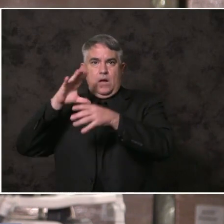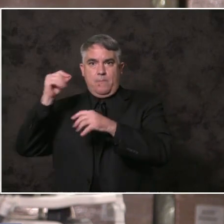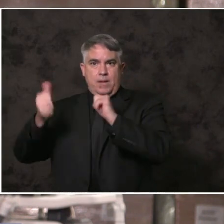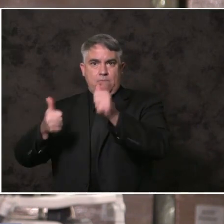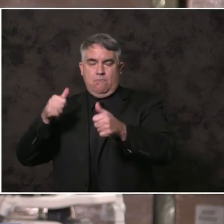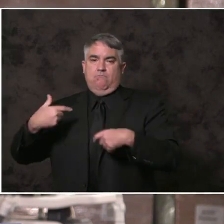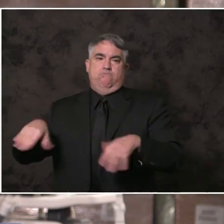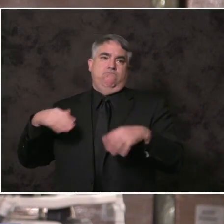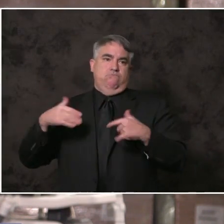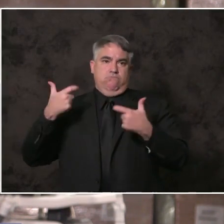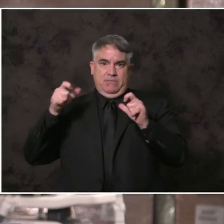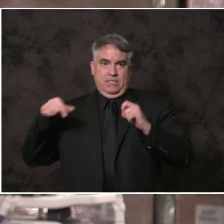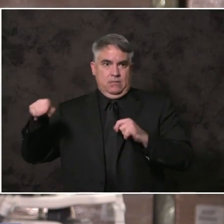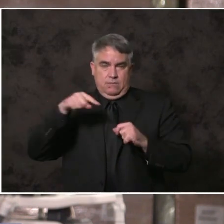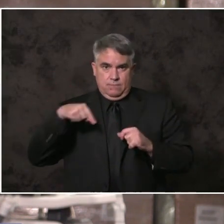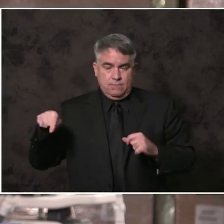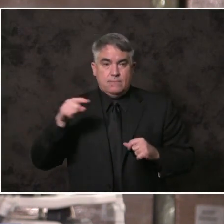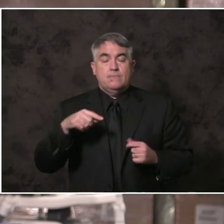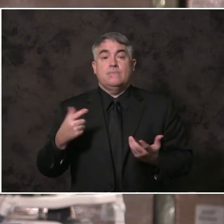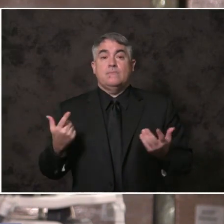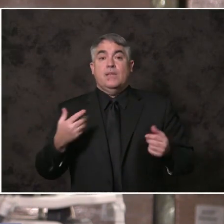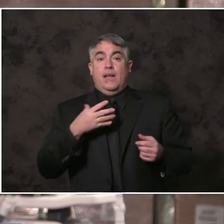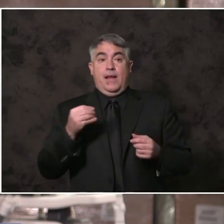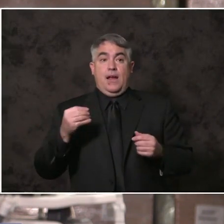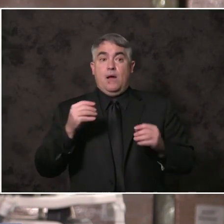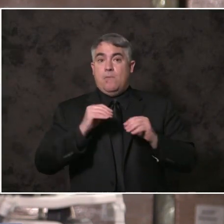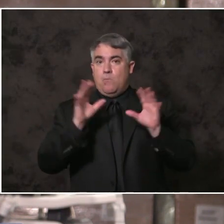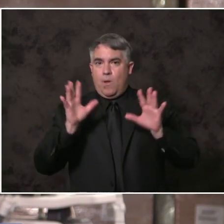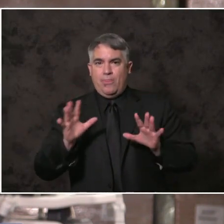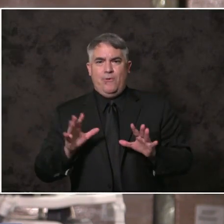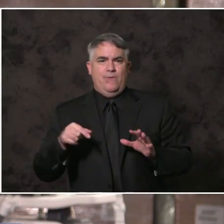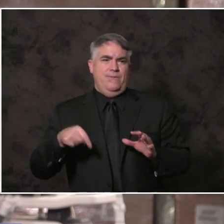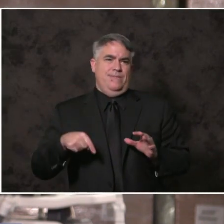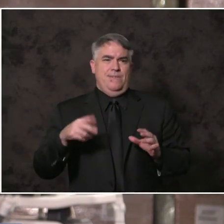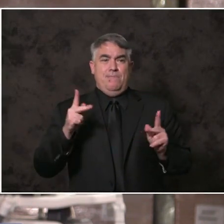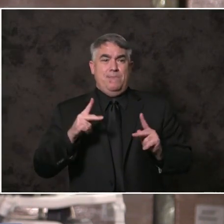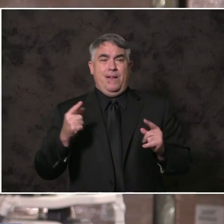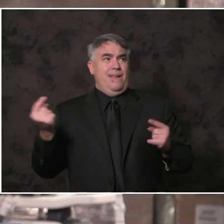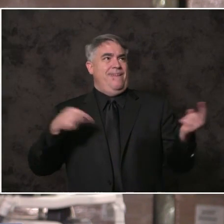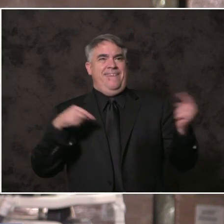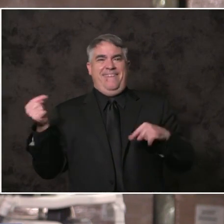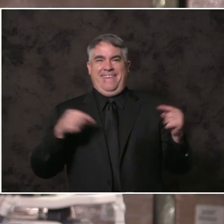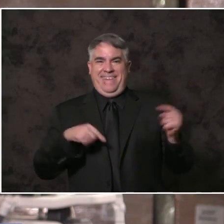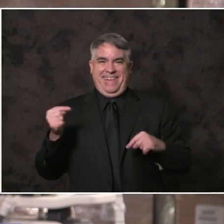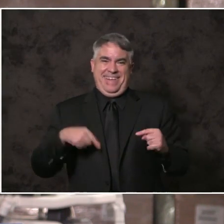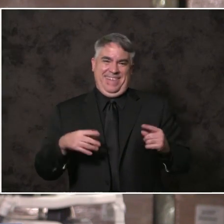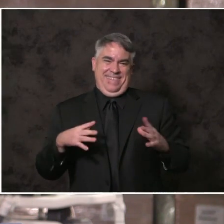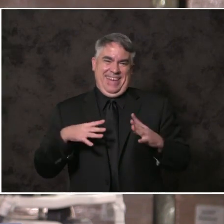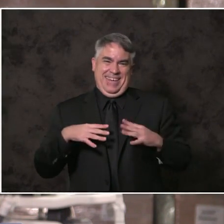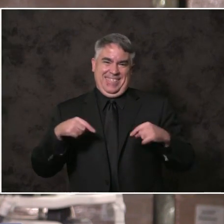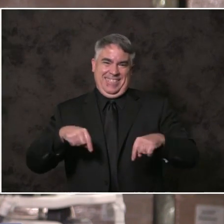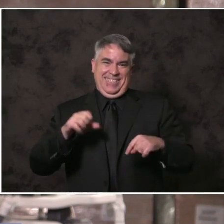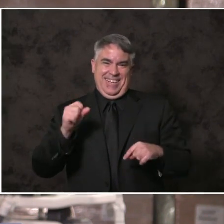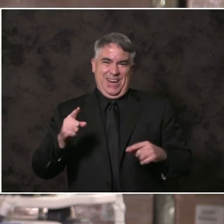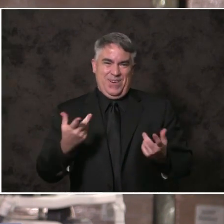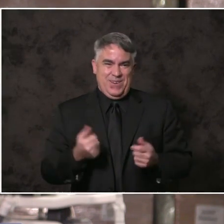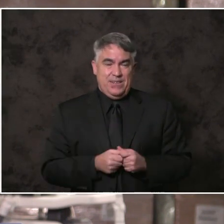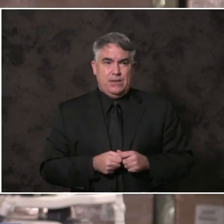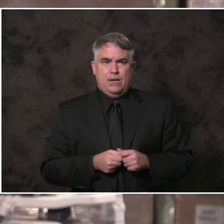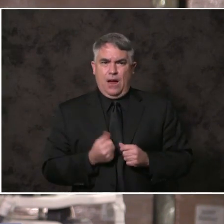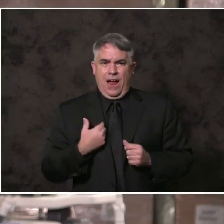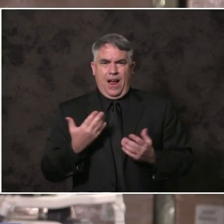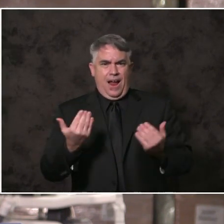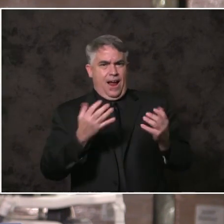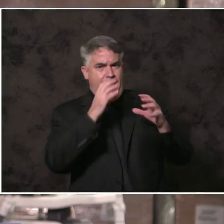beautiful weather laying the foundation for our tourism sector. But we can build on these strengths by attracting new industries that create good